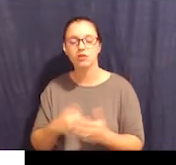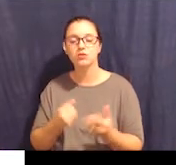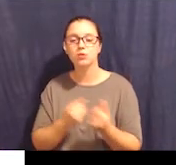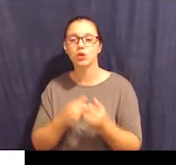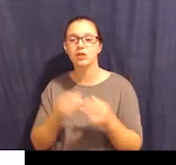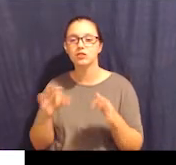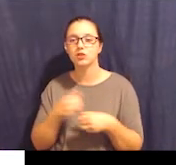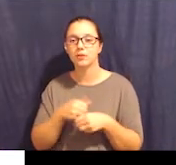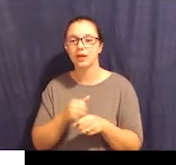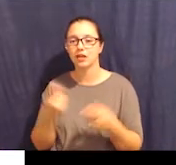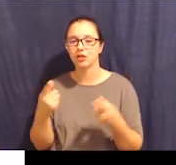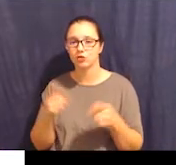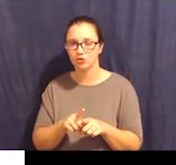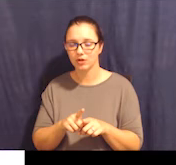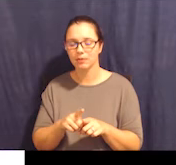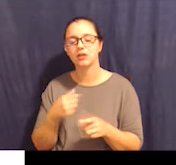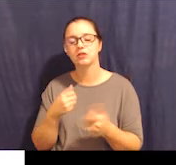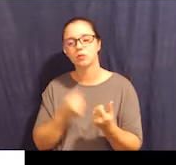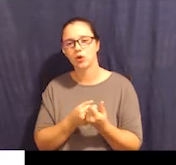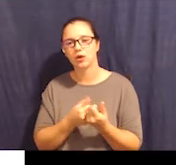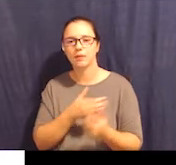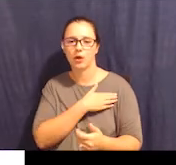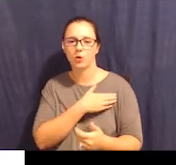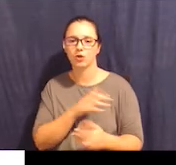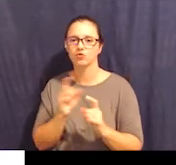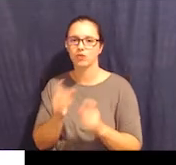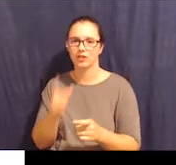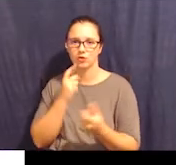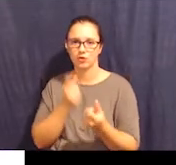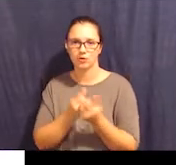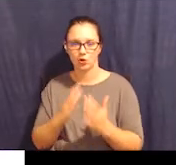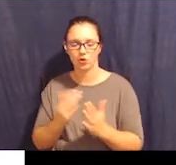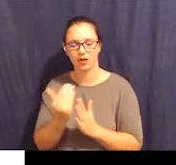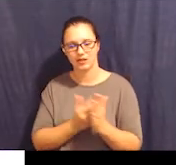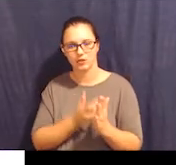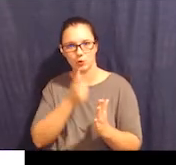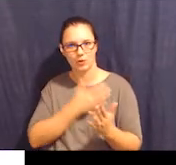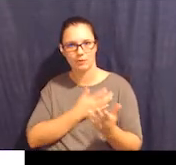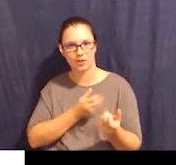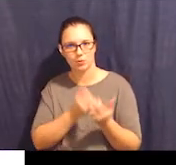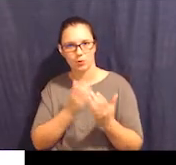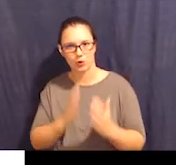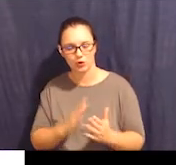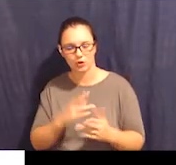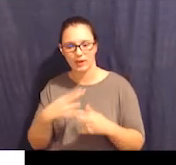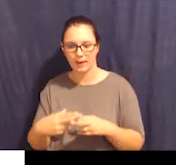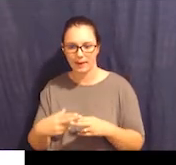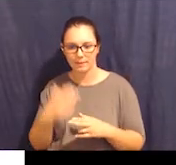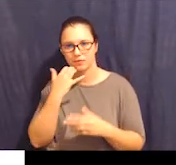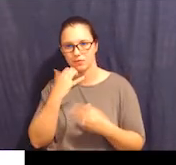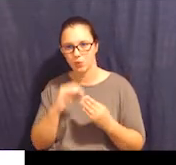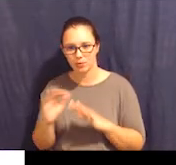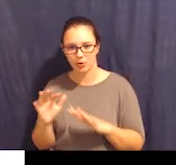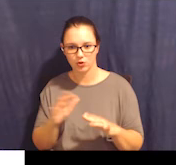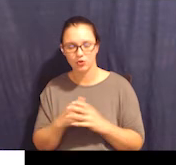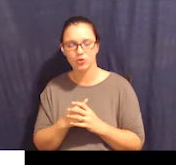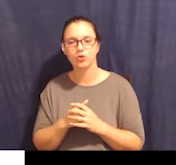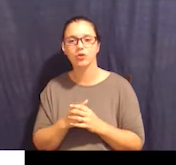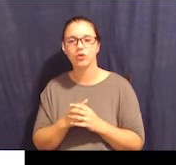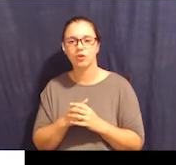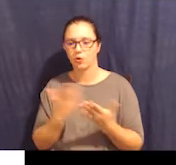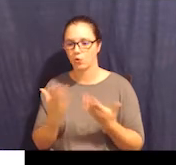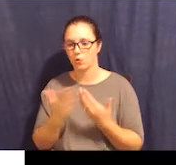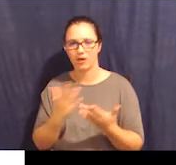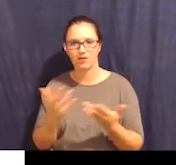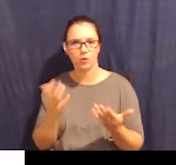I list who my supporter is, their name, their address, their phone number, and then what are they going to help me with? So here they're helping me with things like making choices